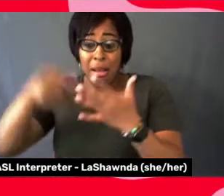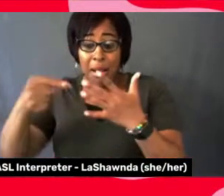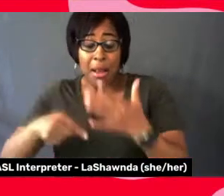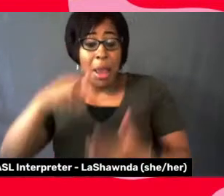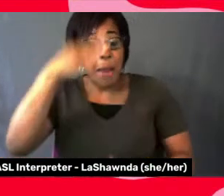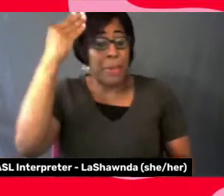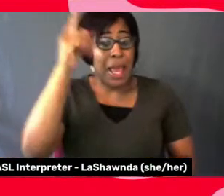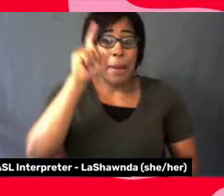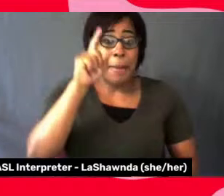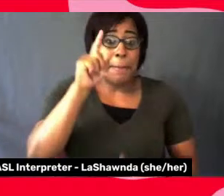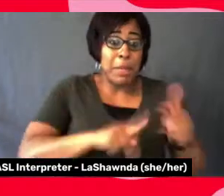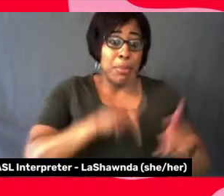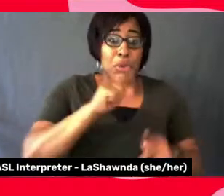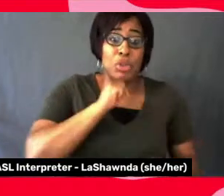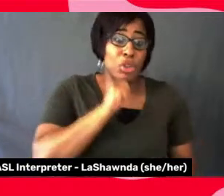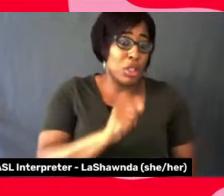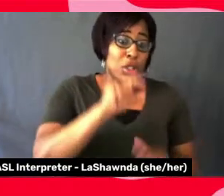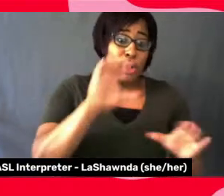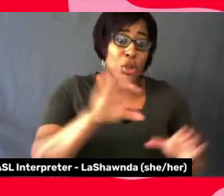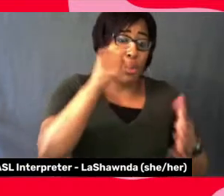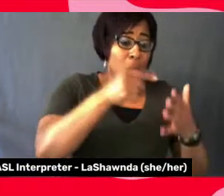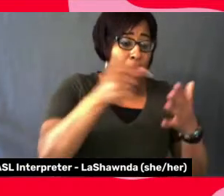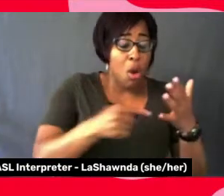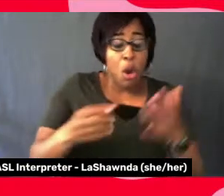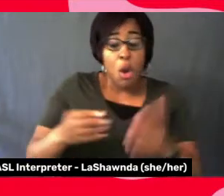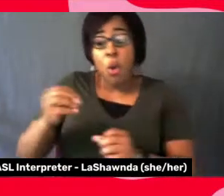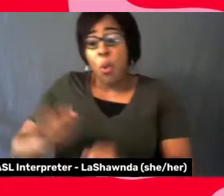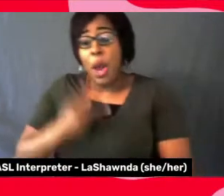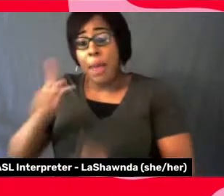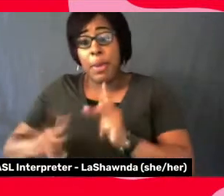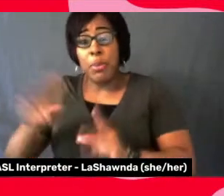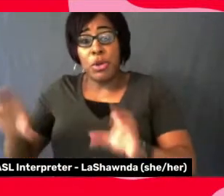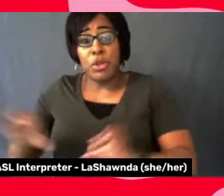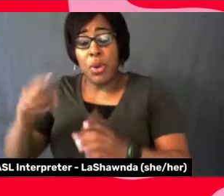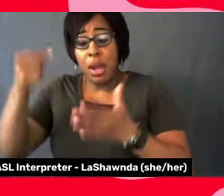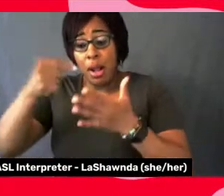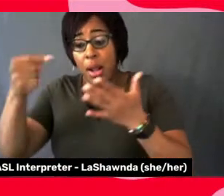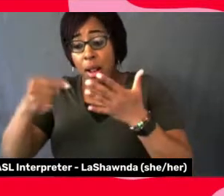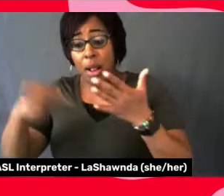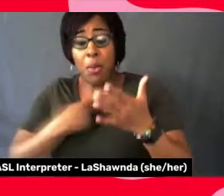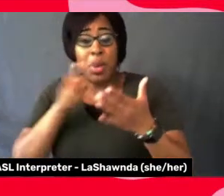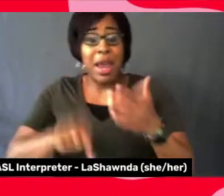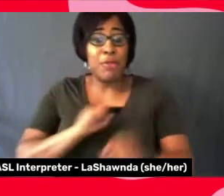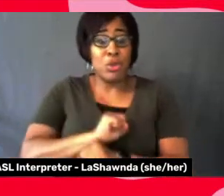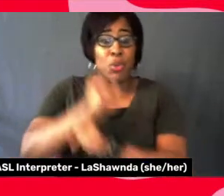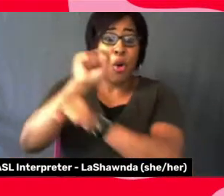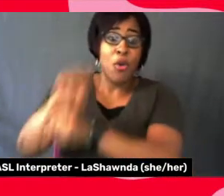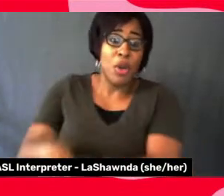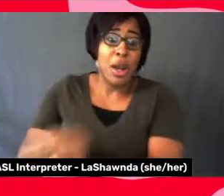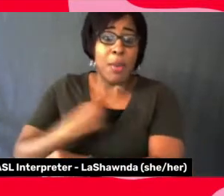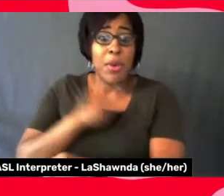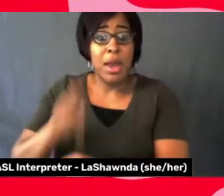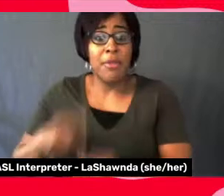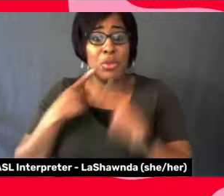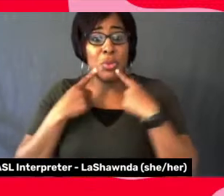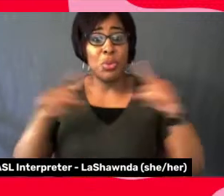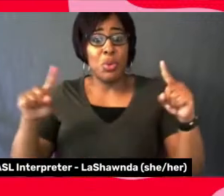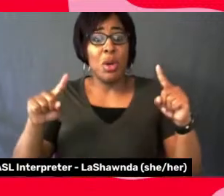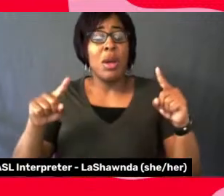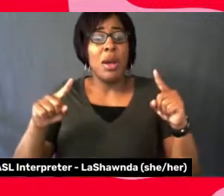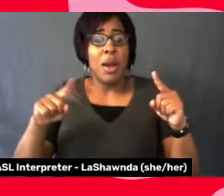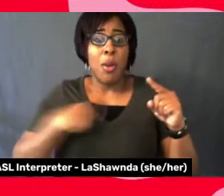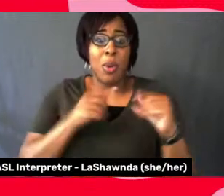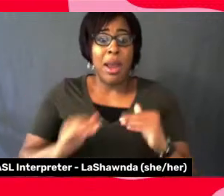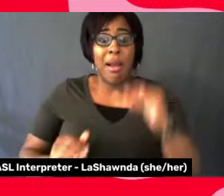white people or the man are doing to us and how we have to rise above that and how we have to be held to a higher esteem, but yet